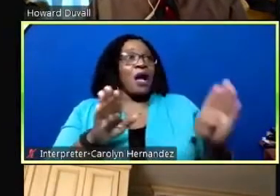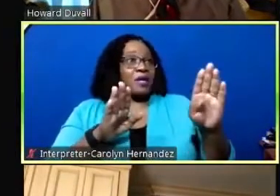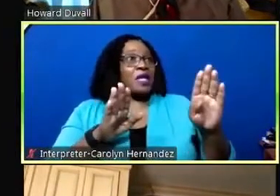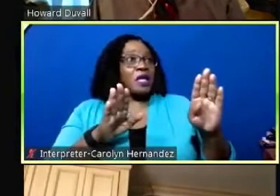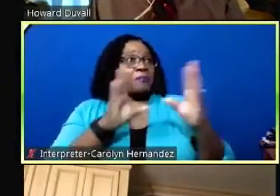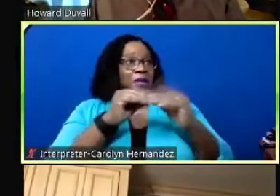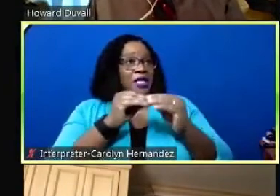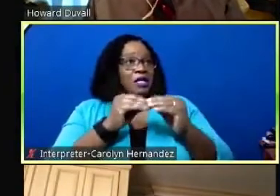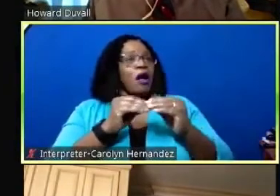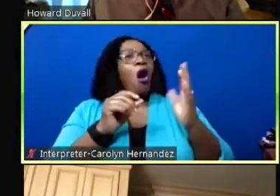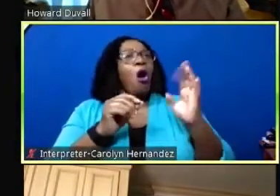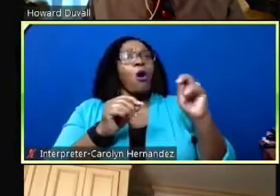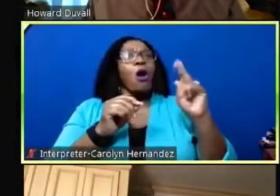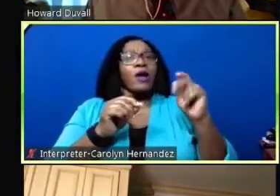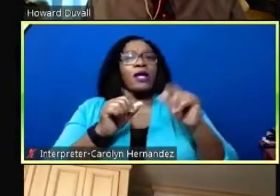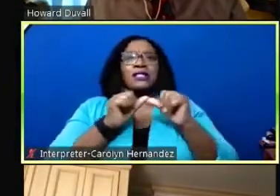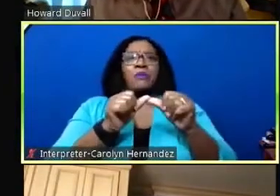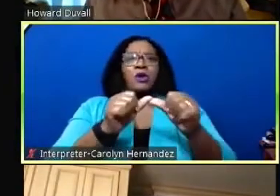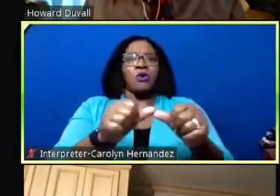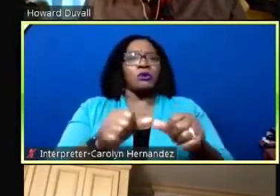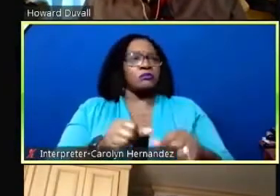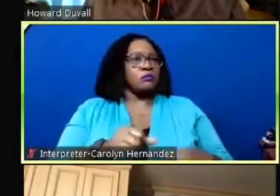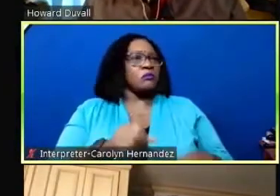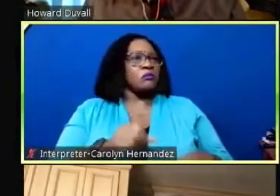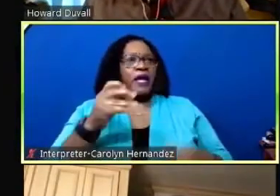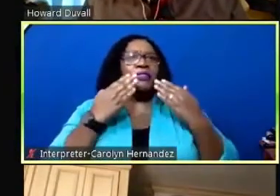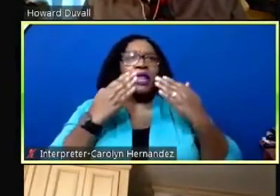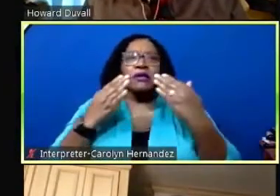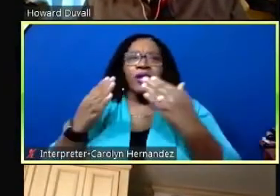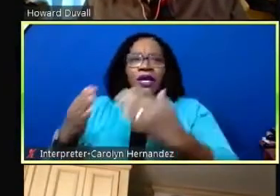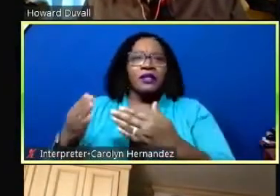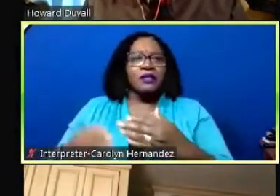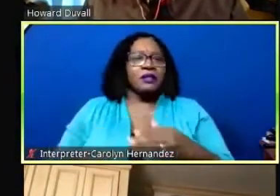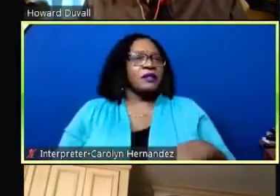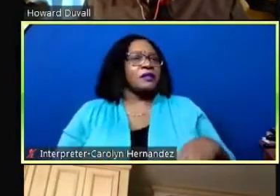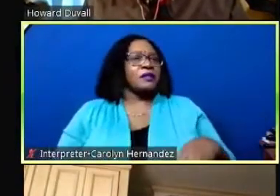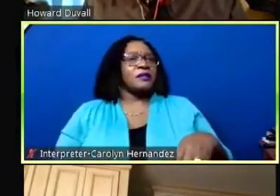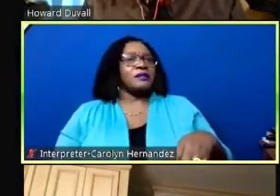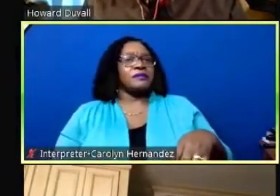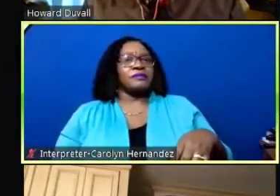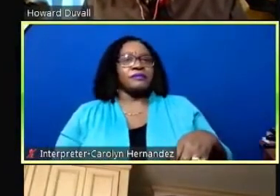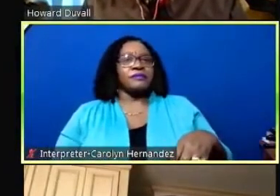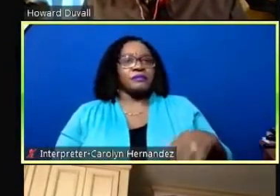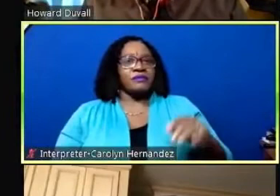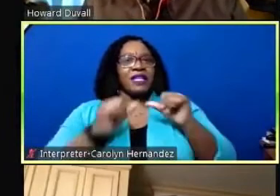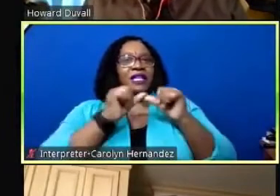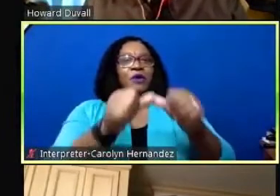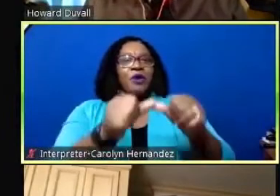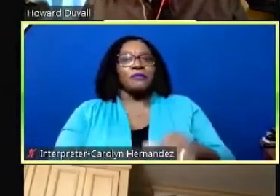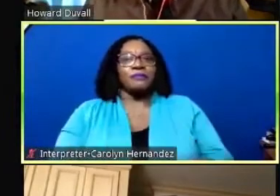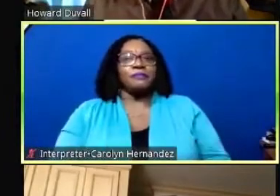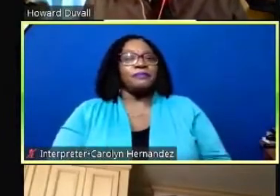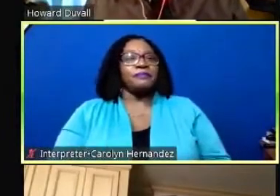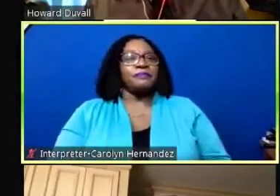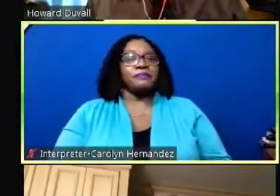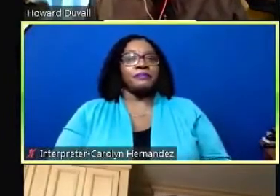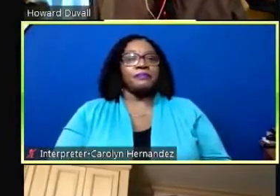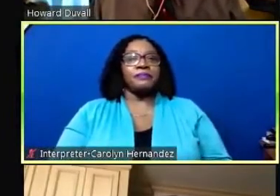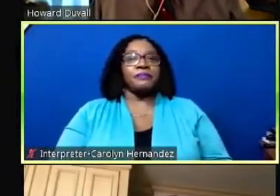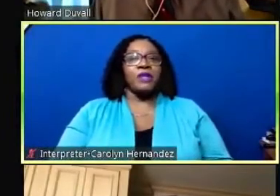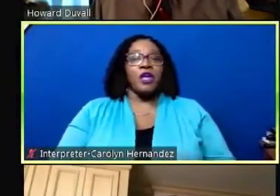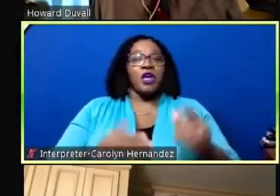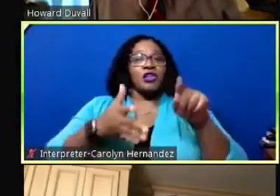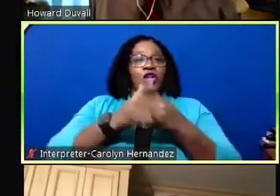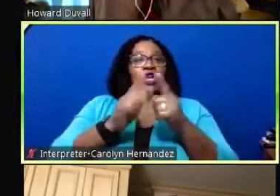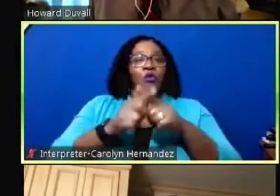i'm sorry let's keep on going guys thank you thank you uh uh miss um duvall keep on going start off with 14.